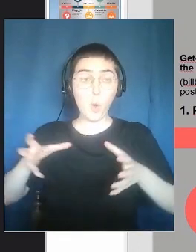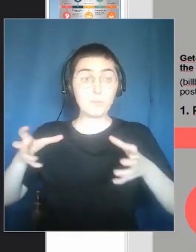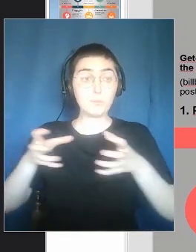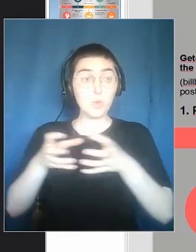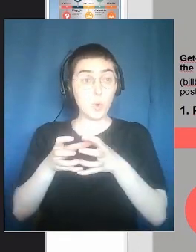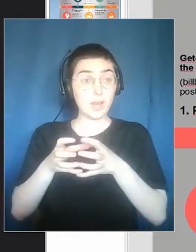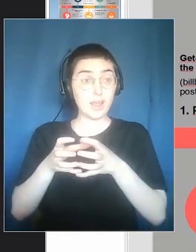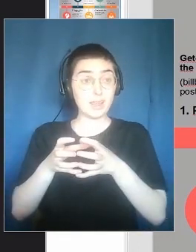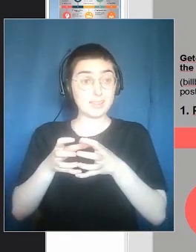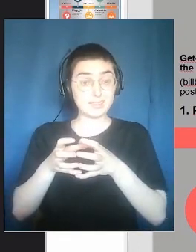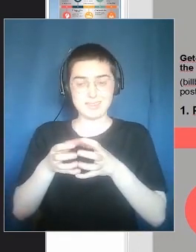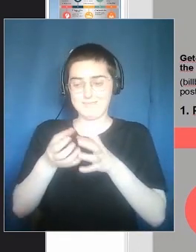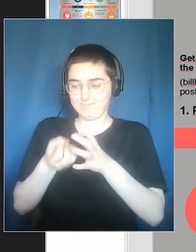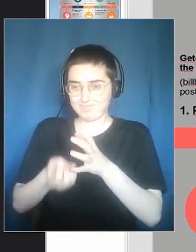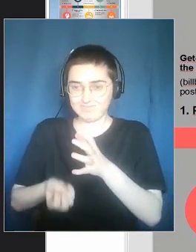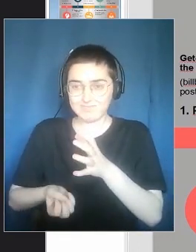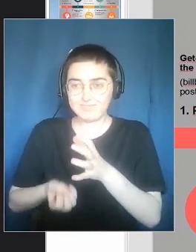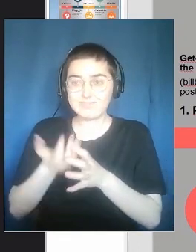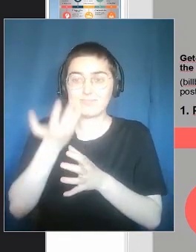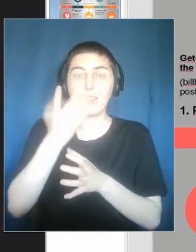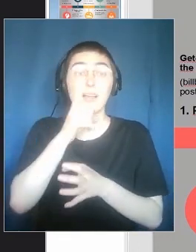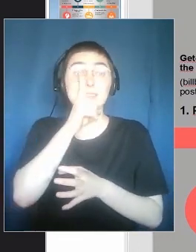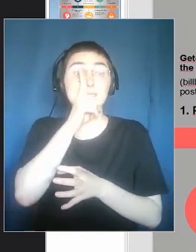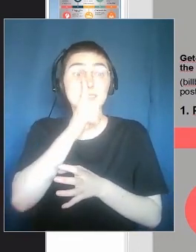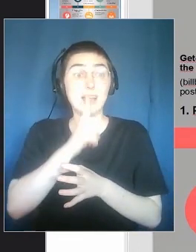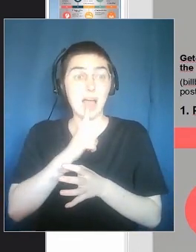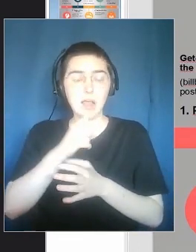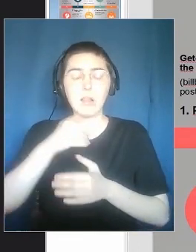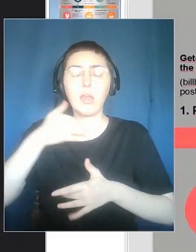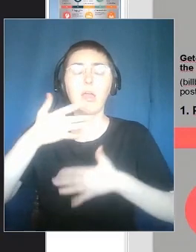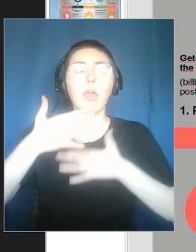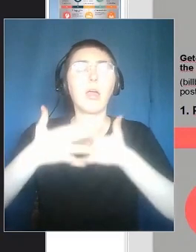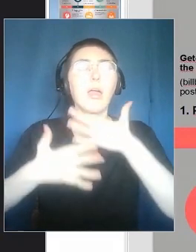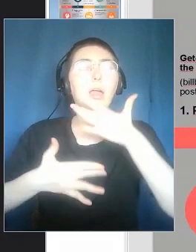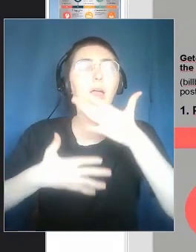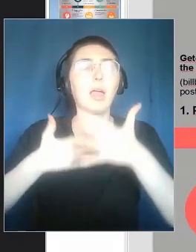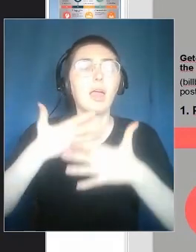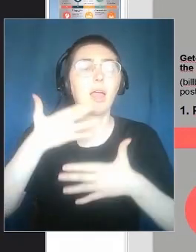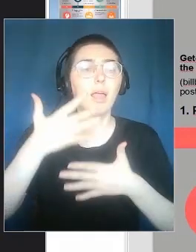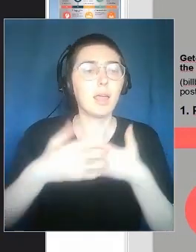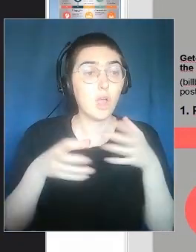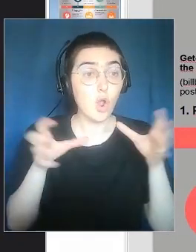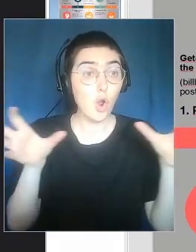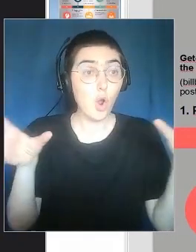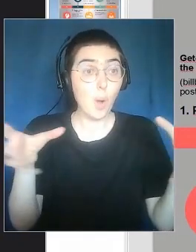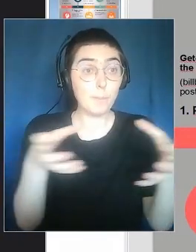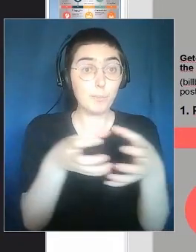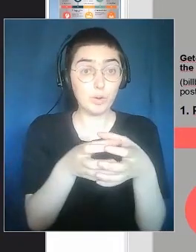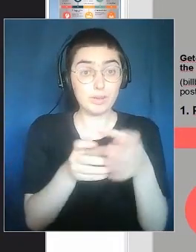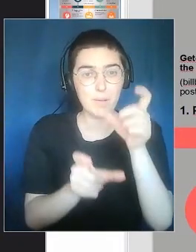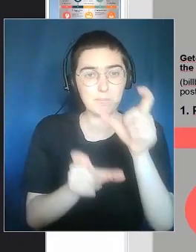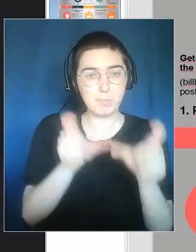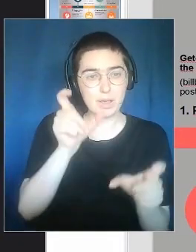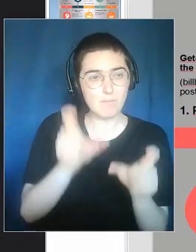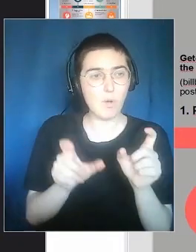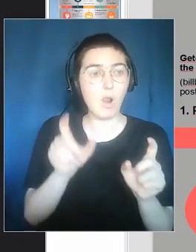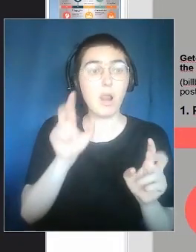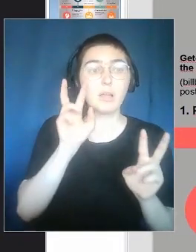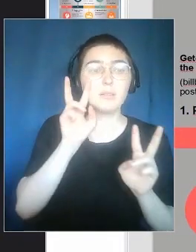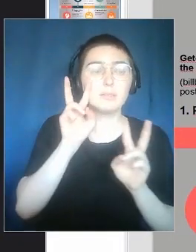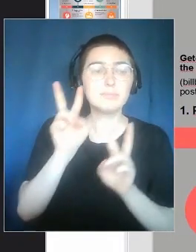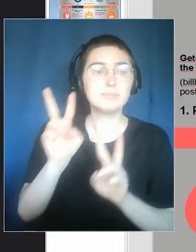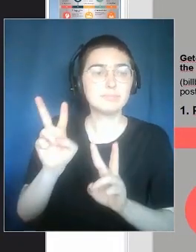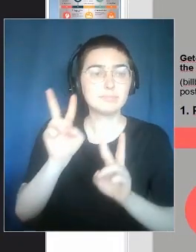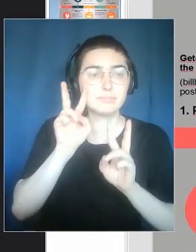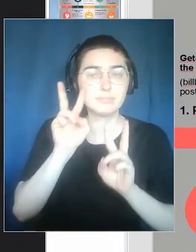silent play are born. And then there is a community of people, of spectators, the audience,